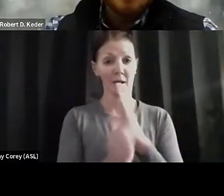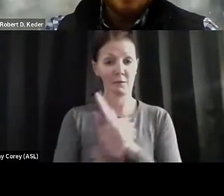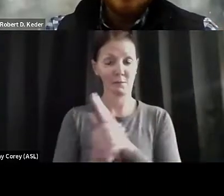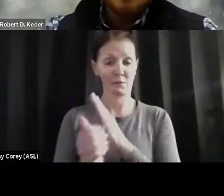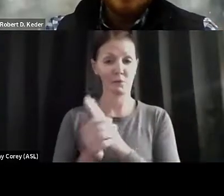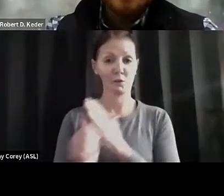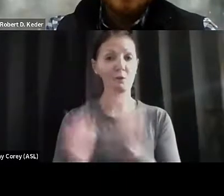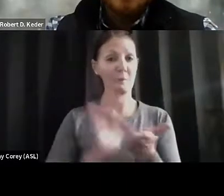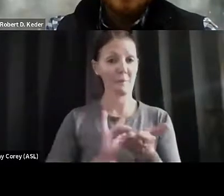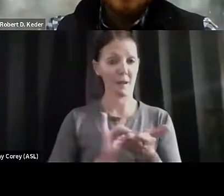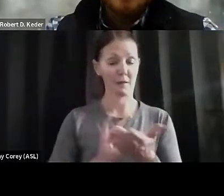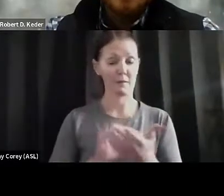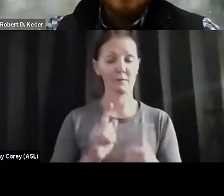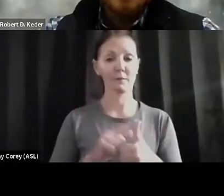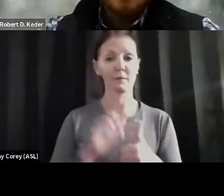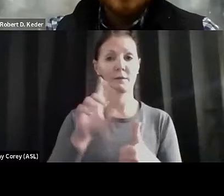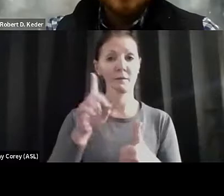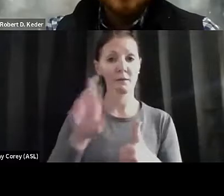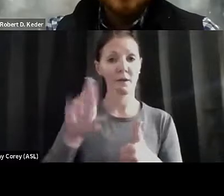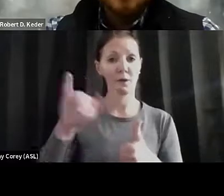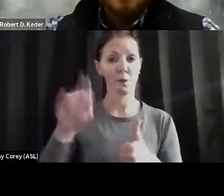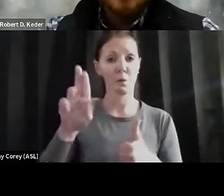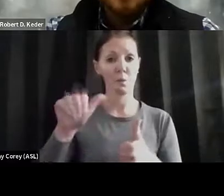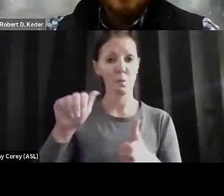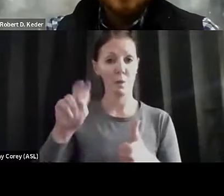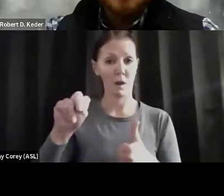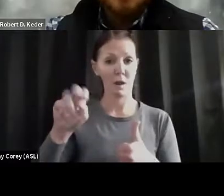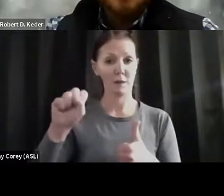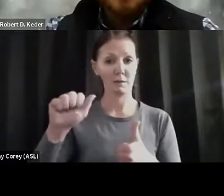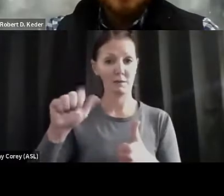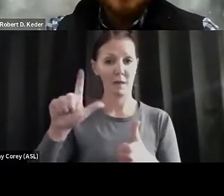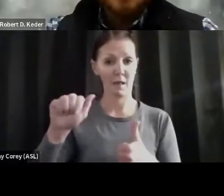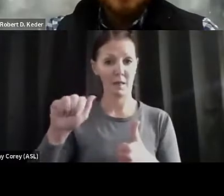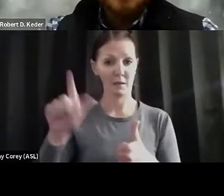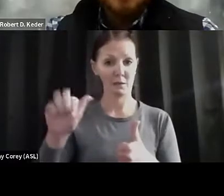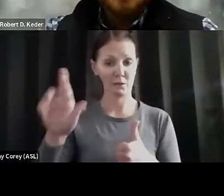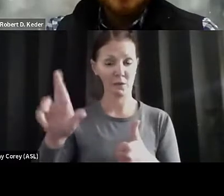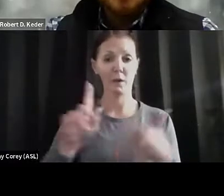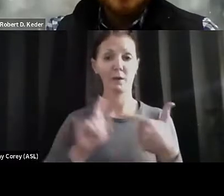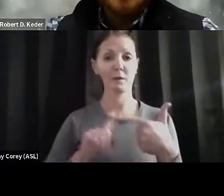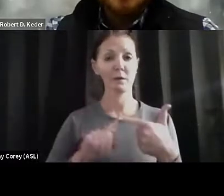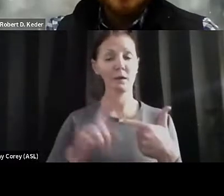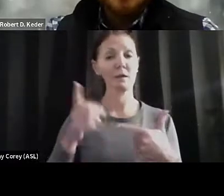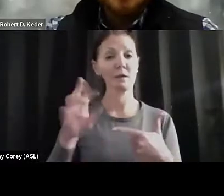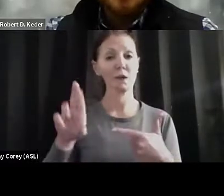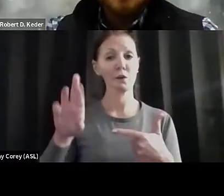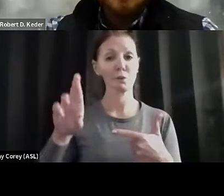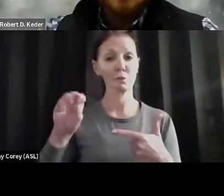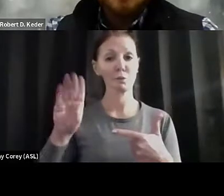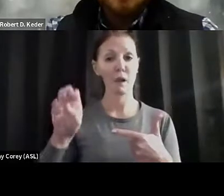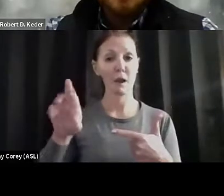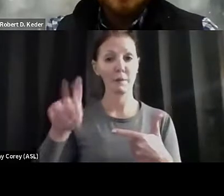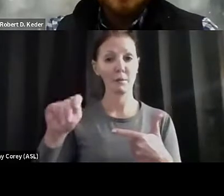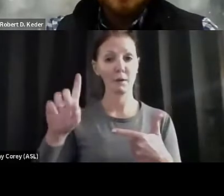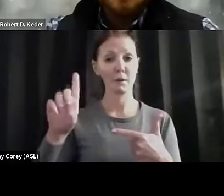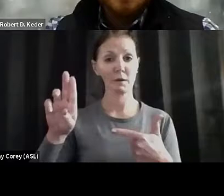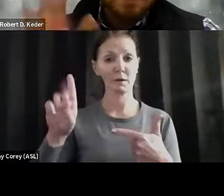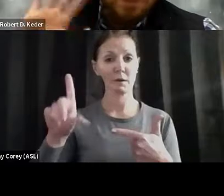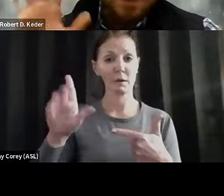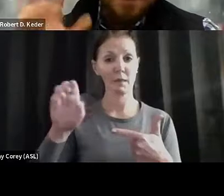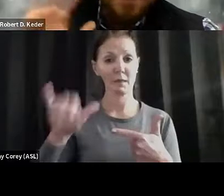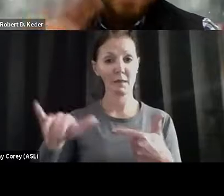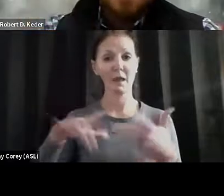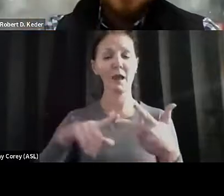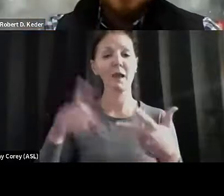have Dr. Juan Salazar, we have Dr. Dudley, and we have Dr. Ketter.